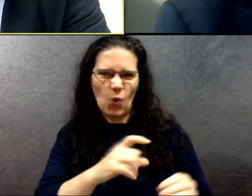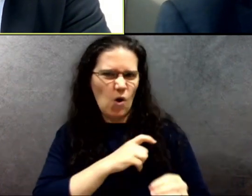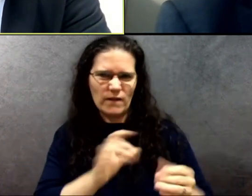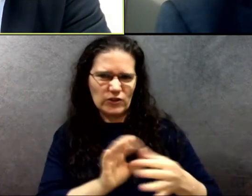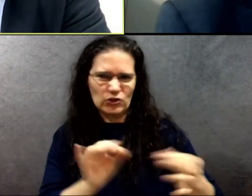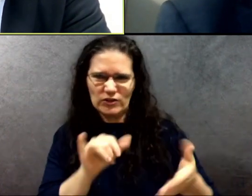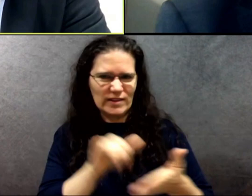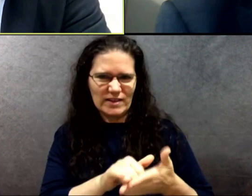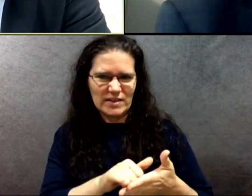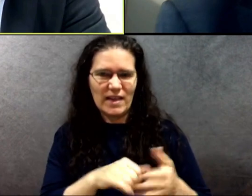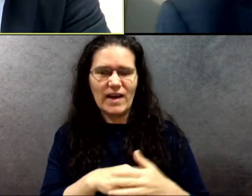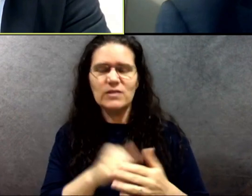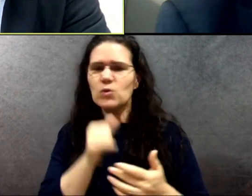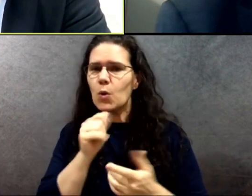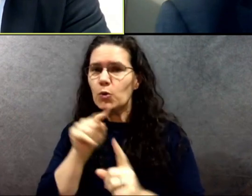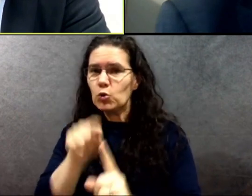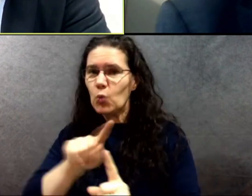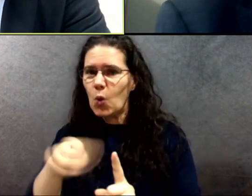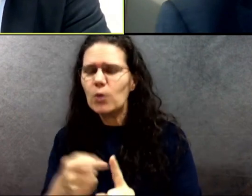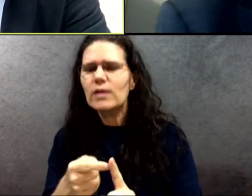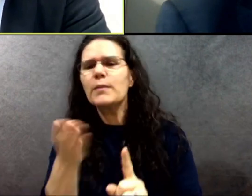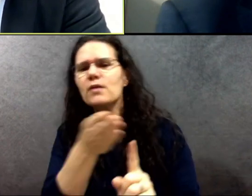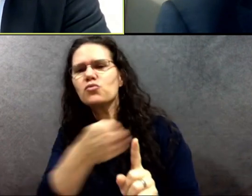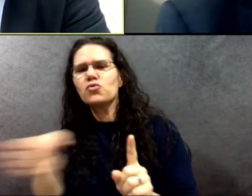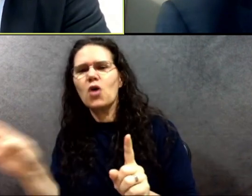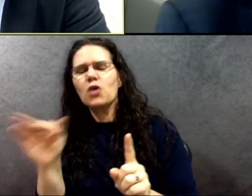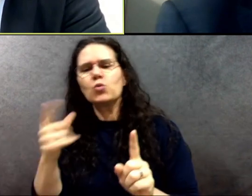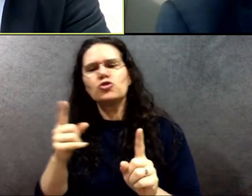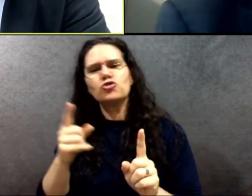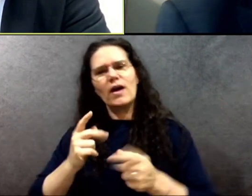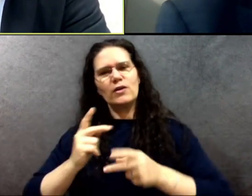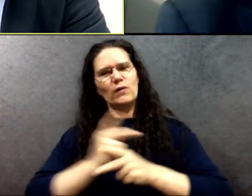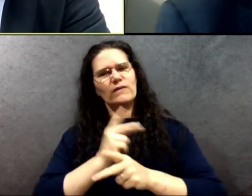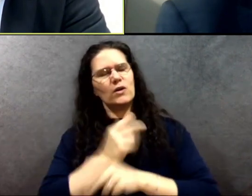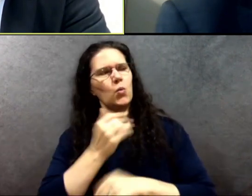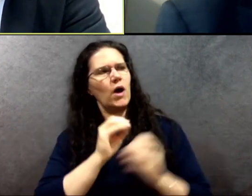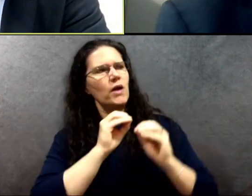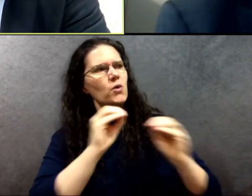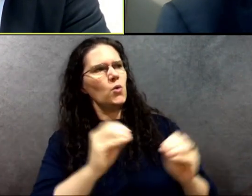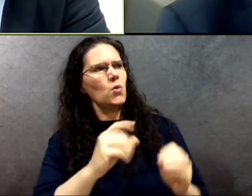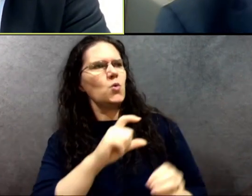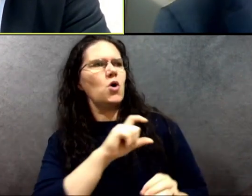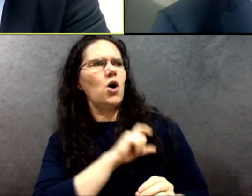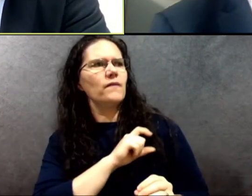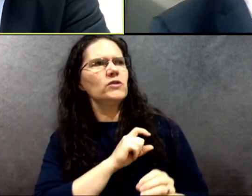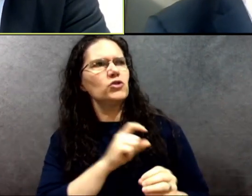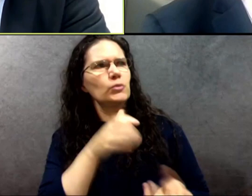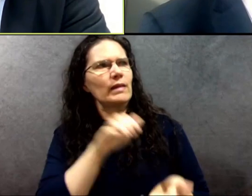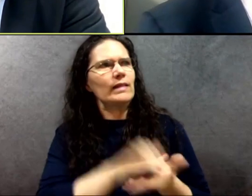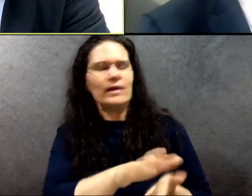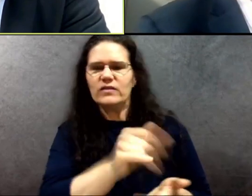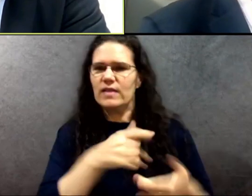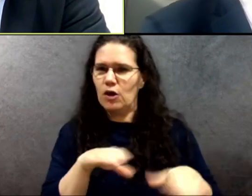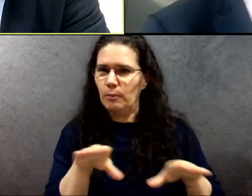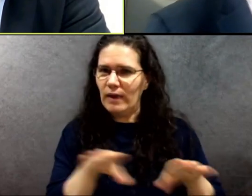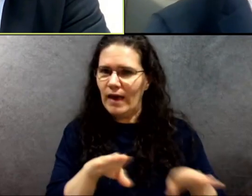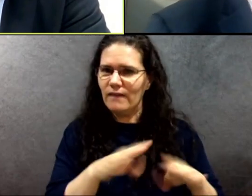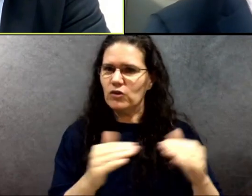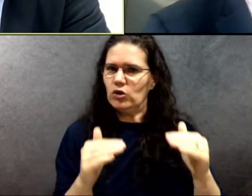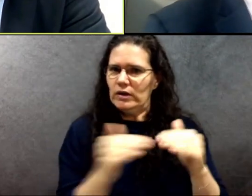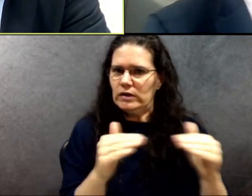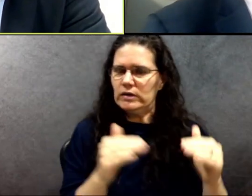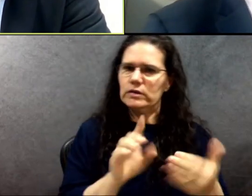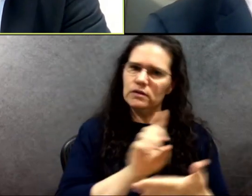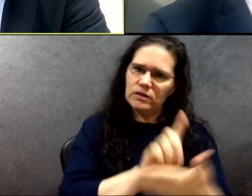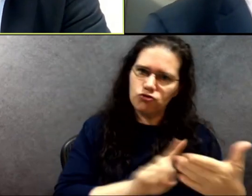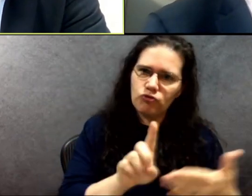have this issue of reconciling why no officer believes they do anything that is discriminatory or racist in their job,